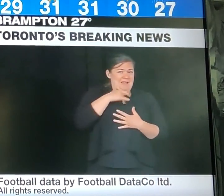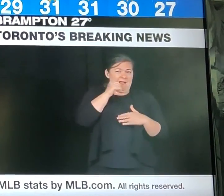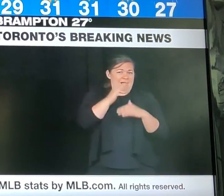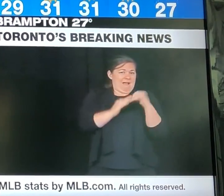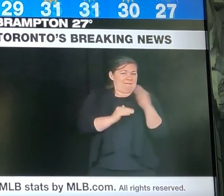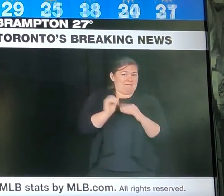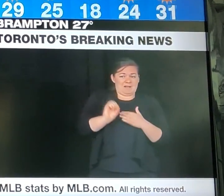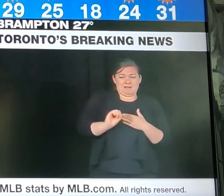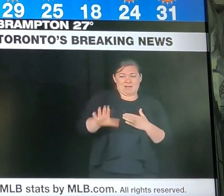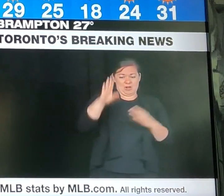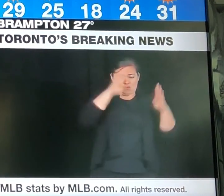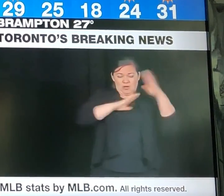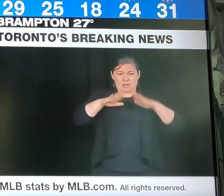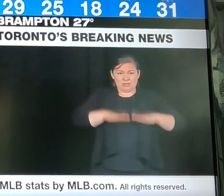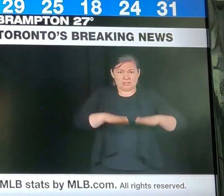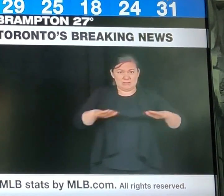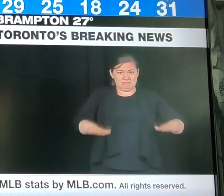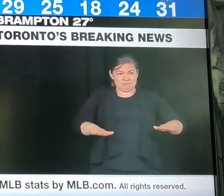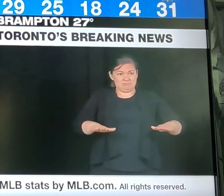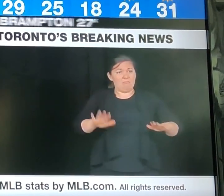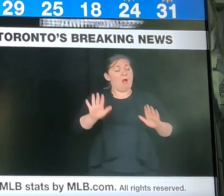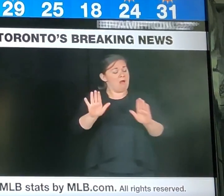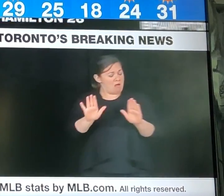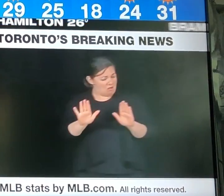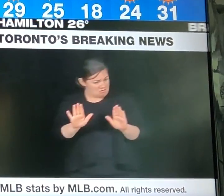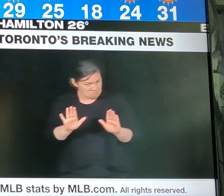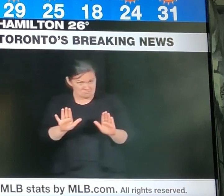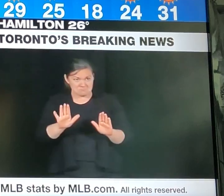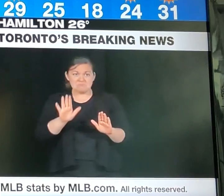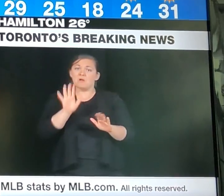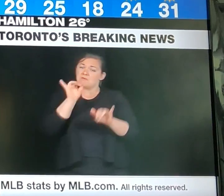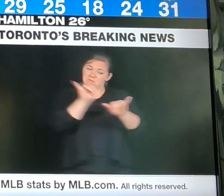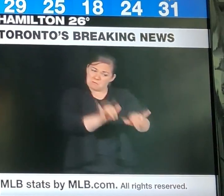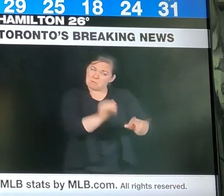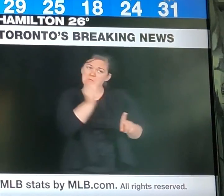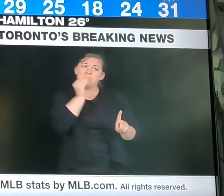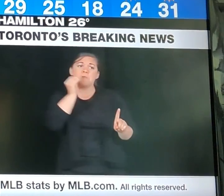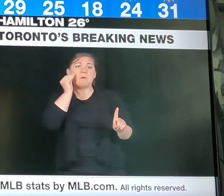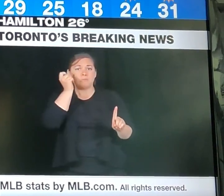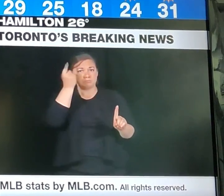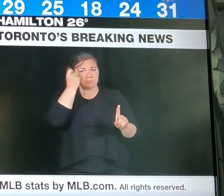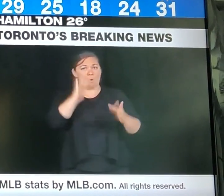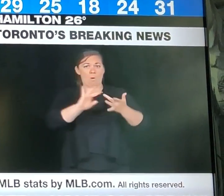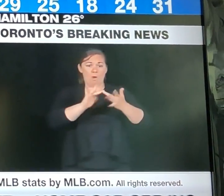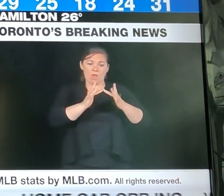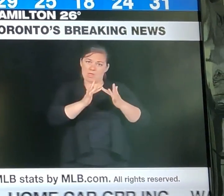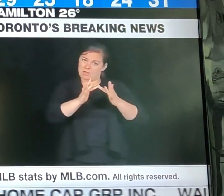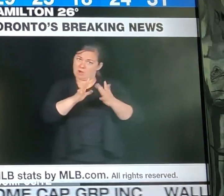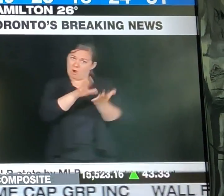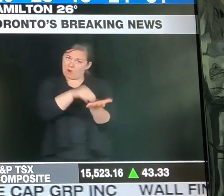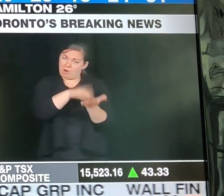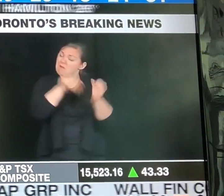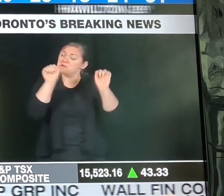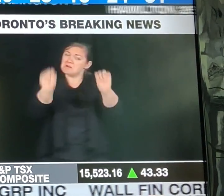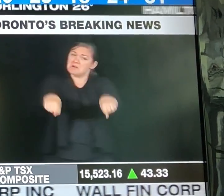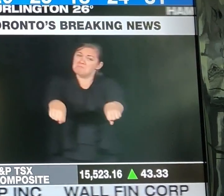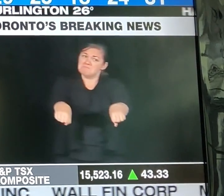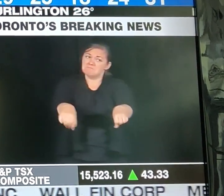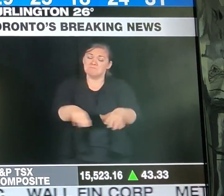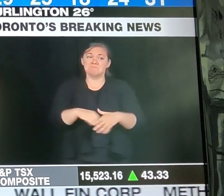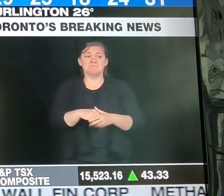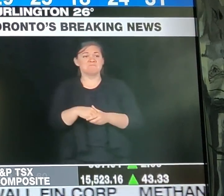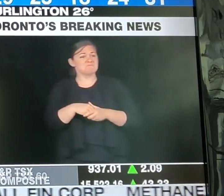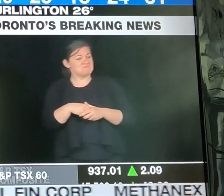is more important than a child's education. Thank you, and God bless the people of Ontario. I'll turn it over to Minister Lecce now.